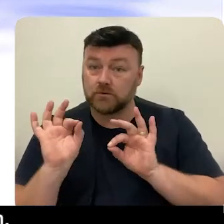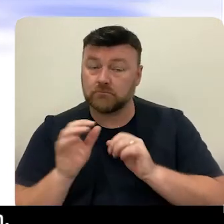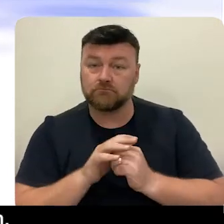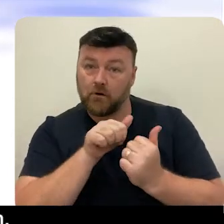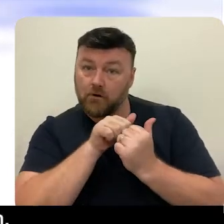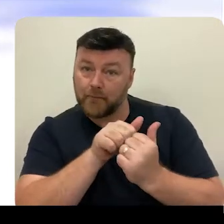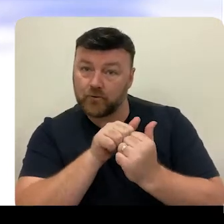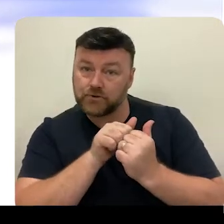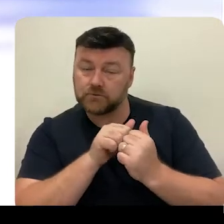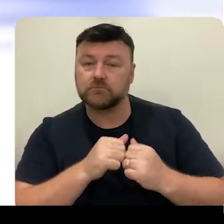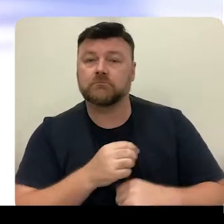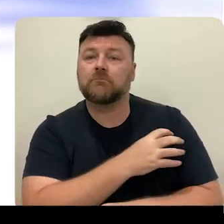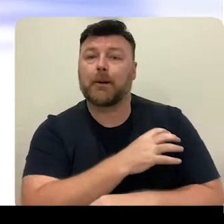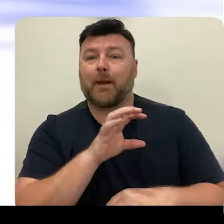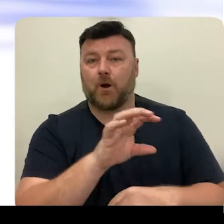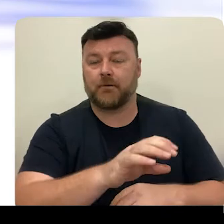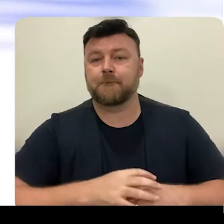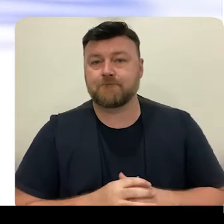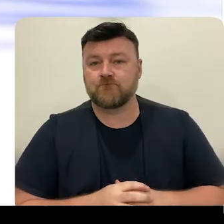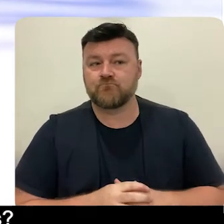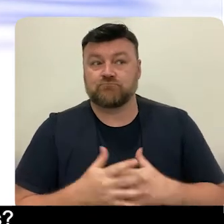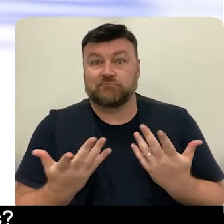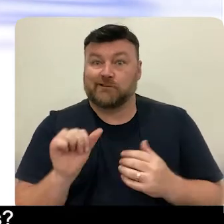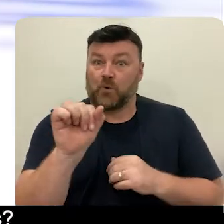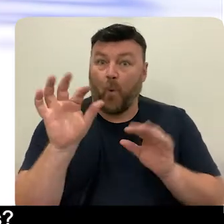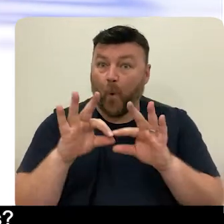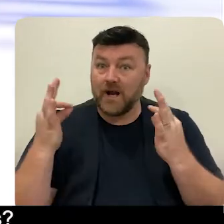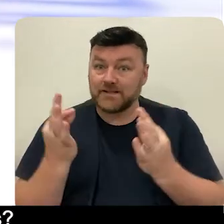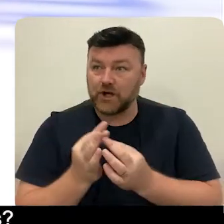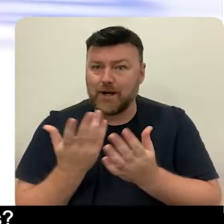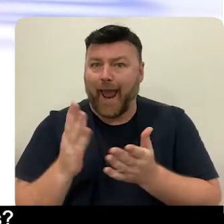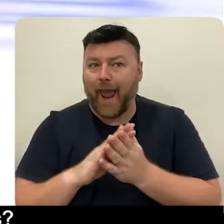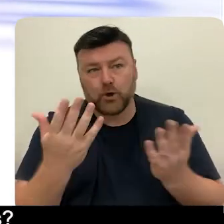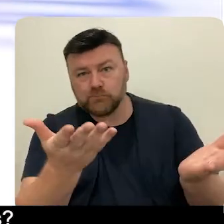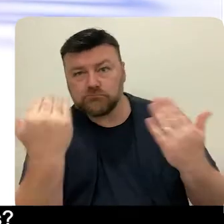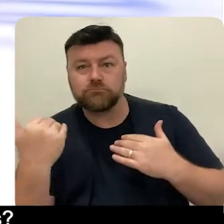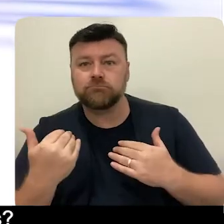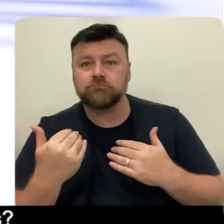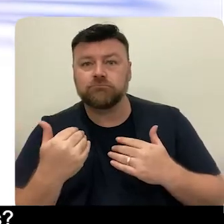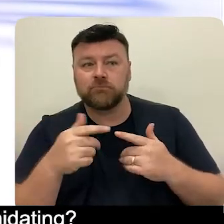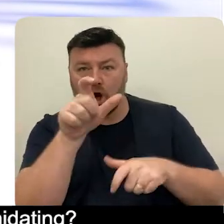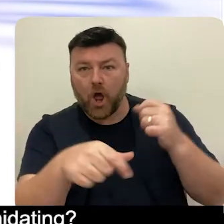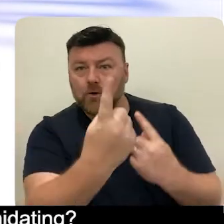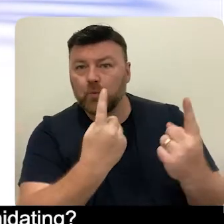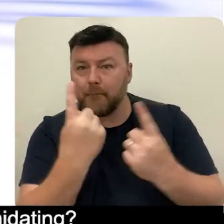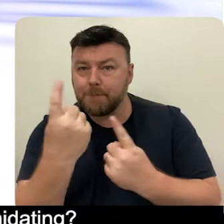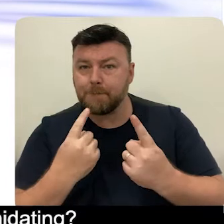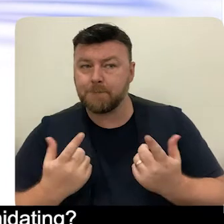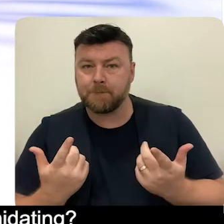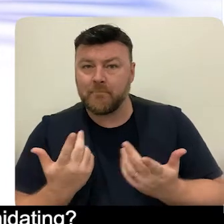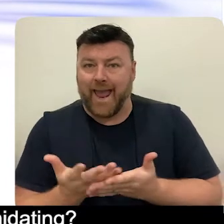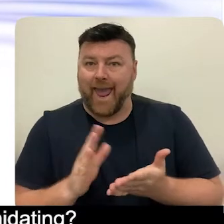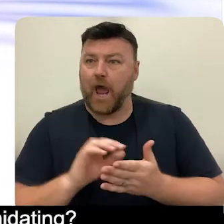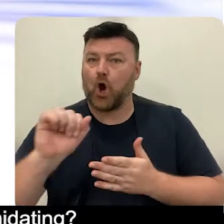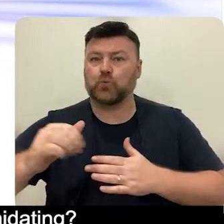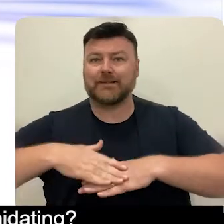collaboration and empowerment. How is the organisation welcoming of clients? How is it set up to